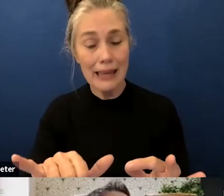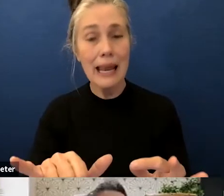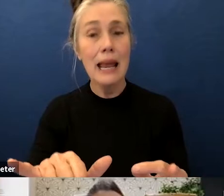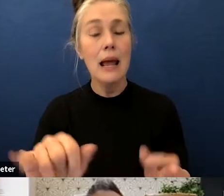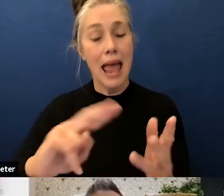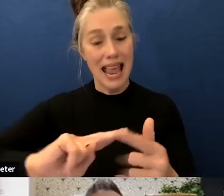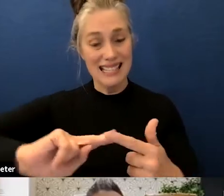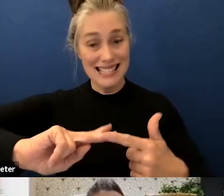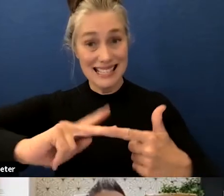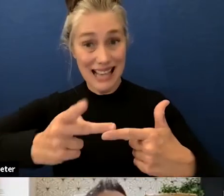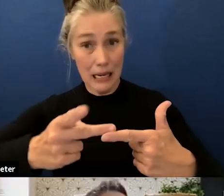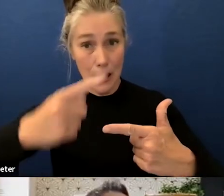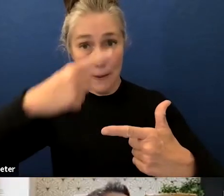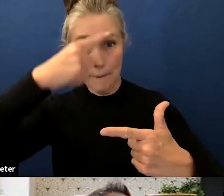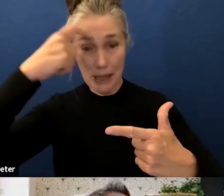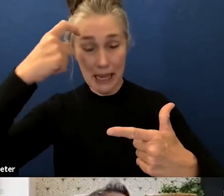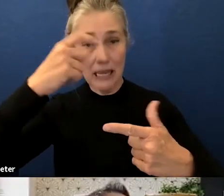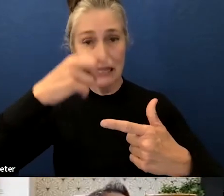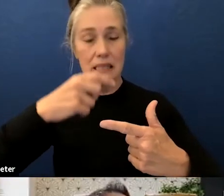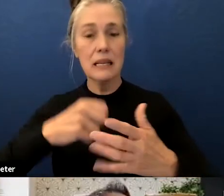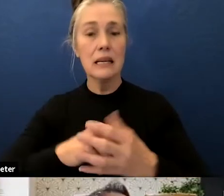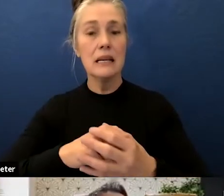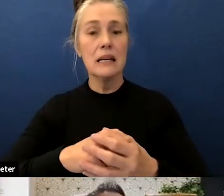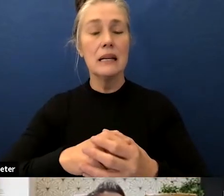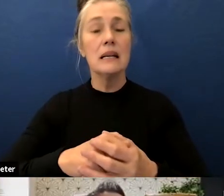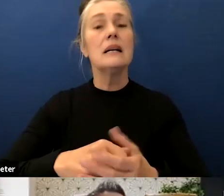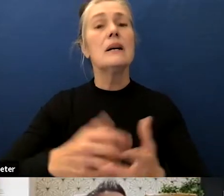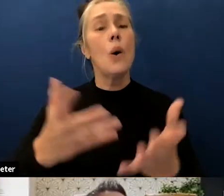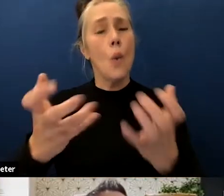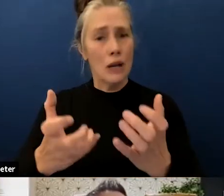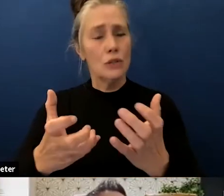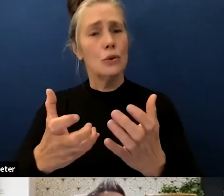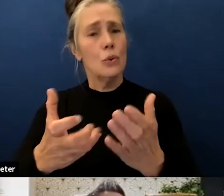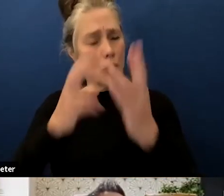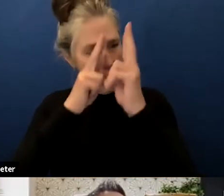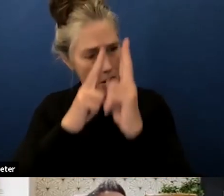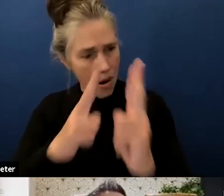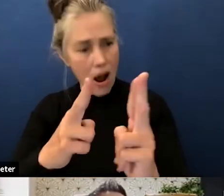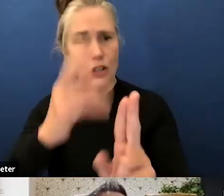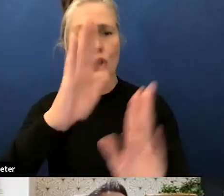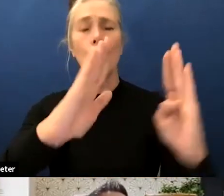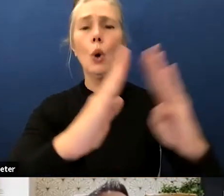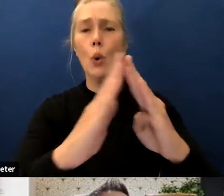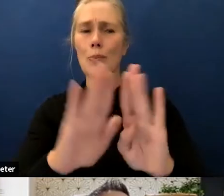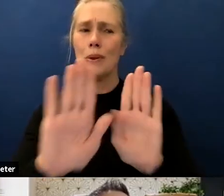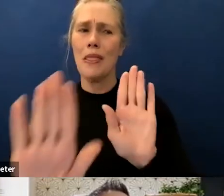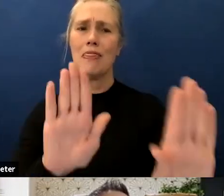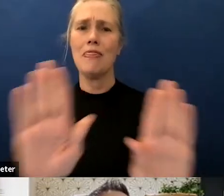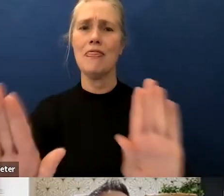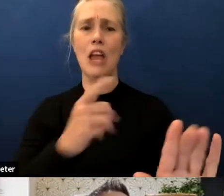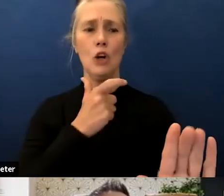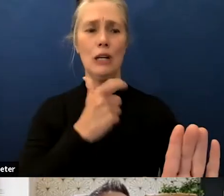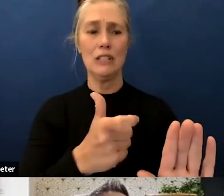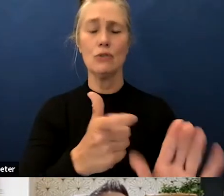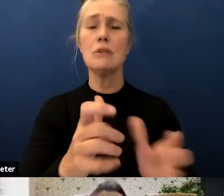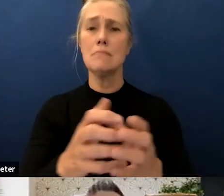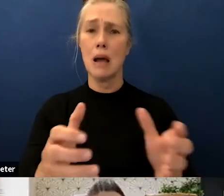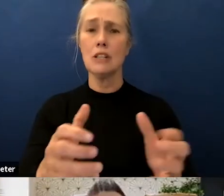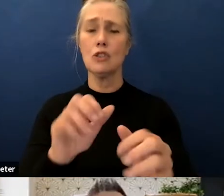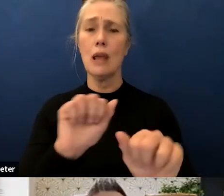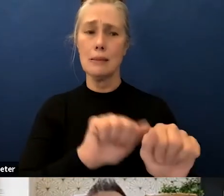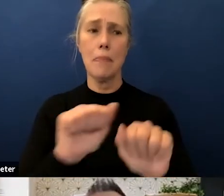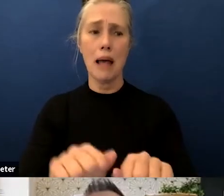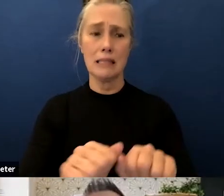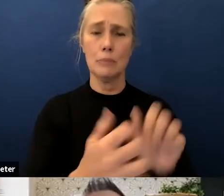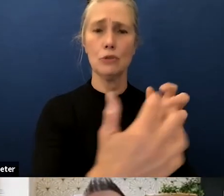the the category of respects communities of interest as much as possible um and it did in the